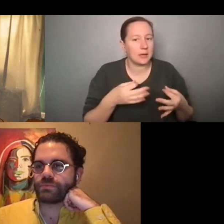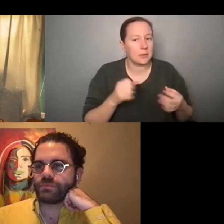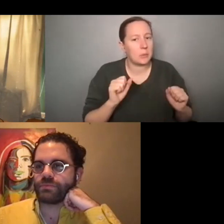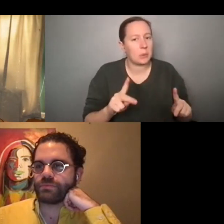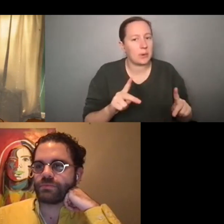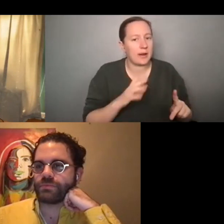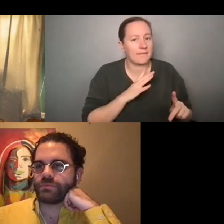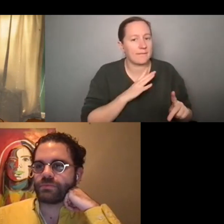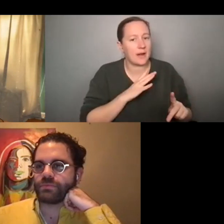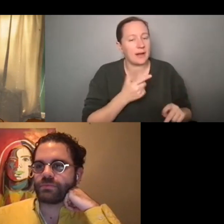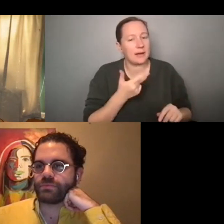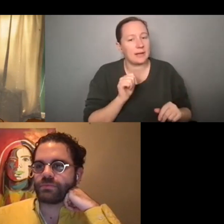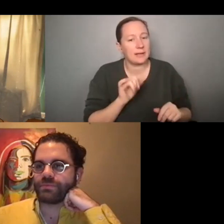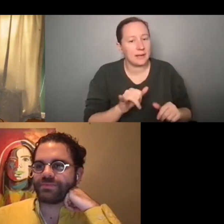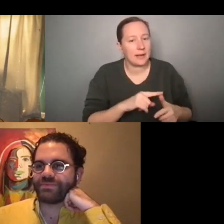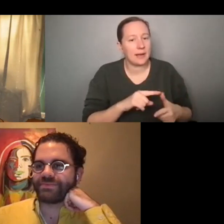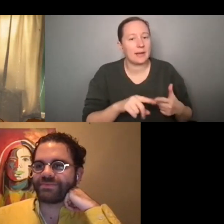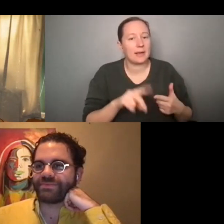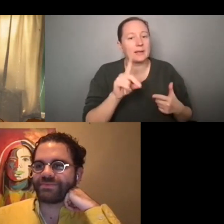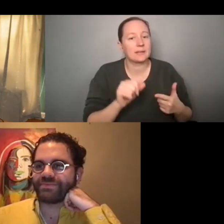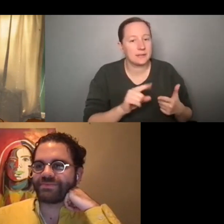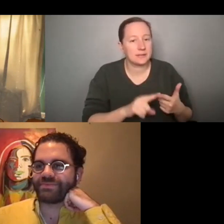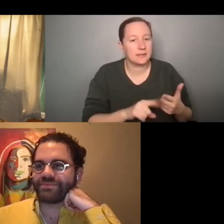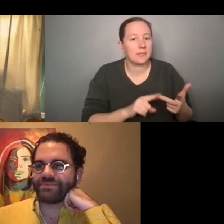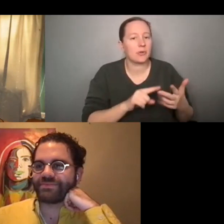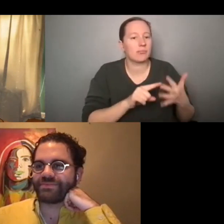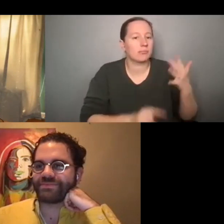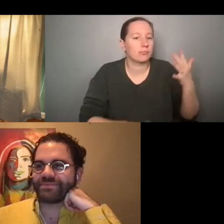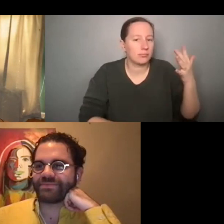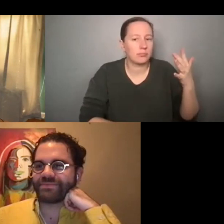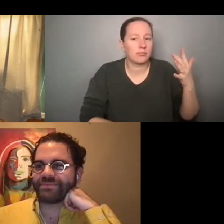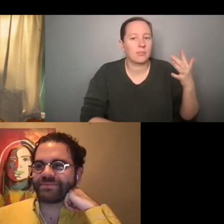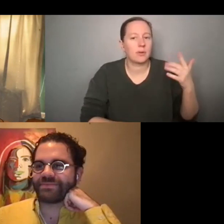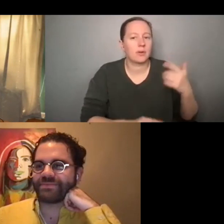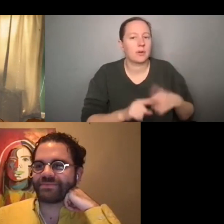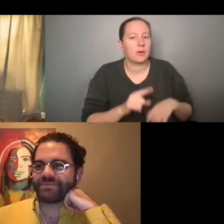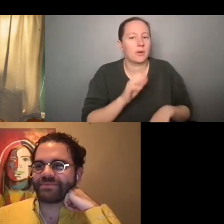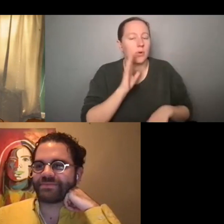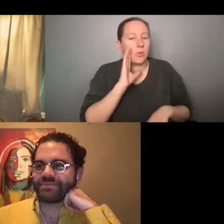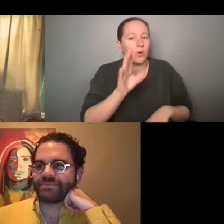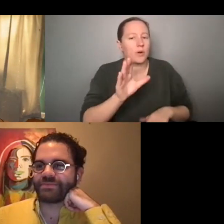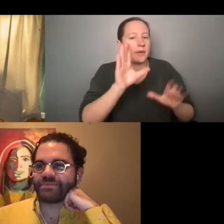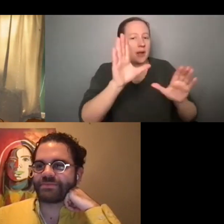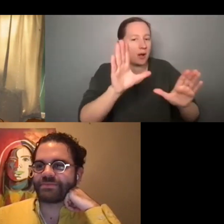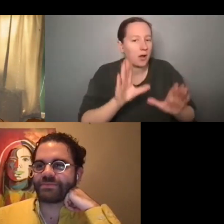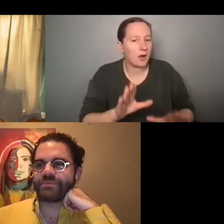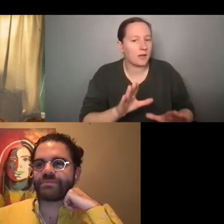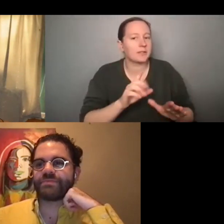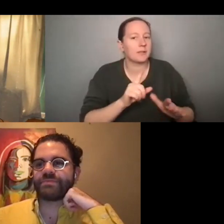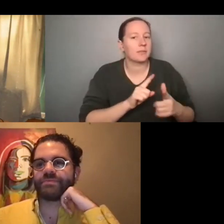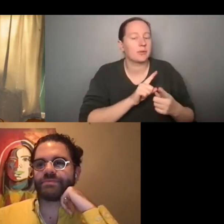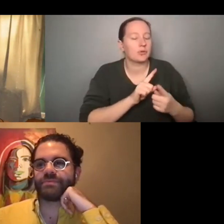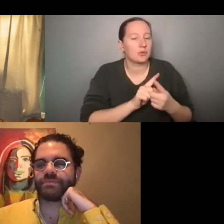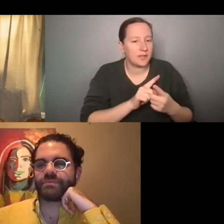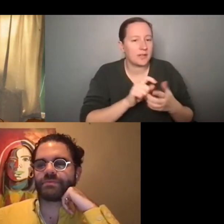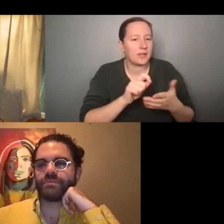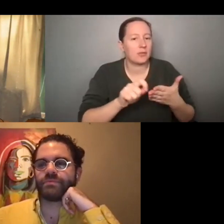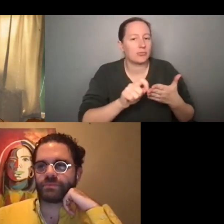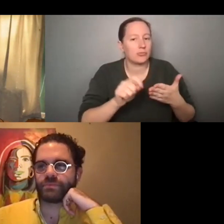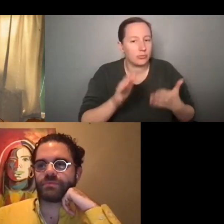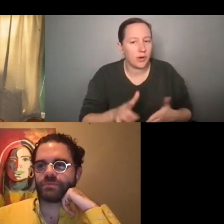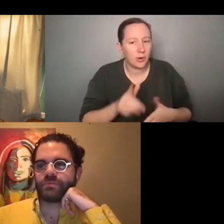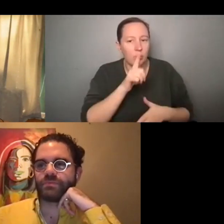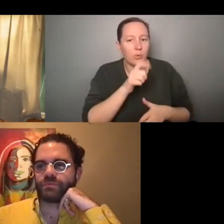you're gay, you're disabled, you're all of these things. It'd be kind of fabulous to get to know writers, TV writers